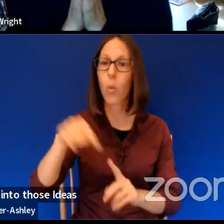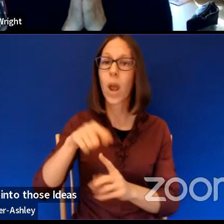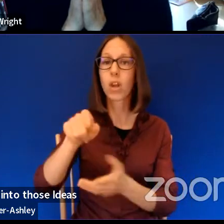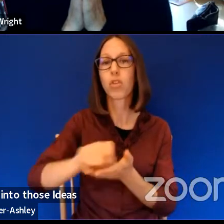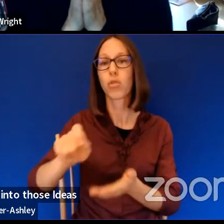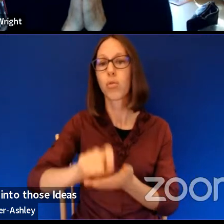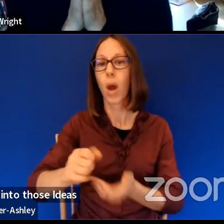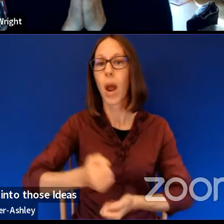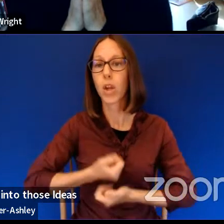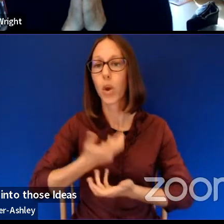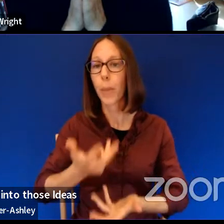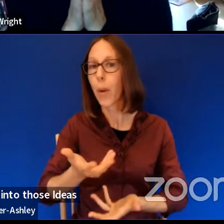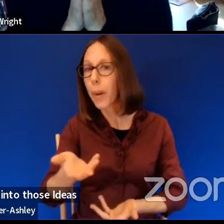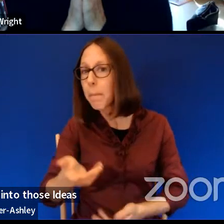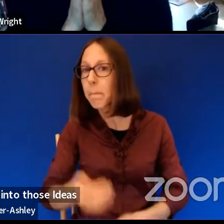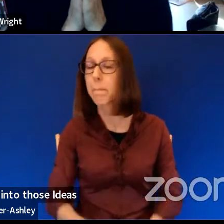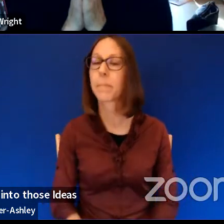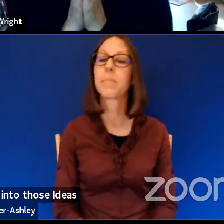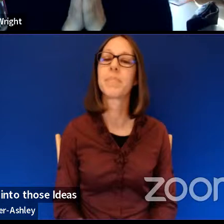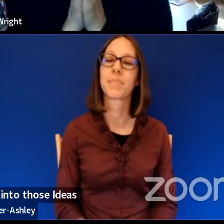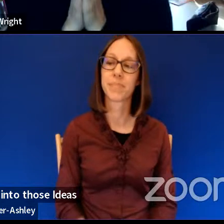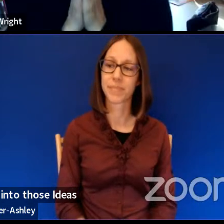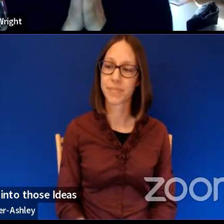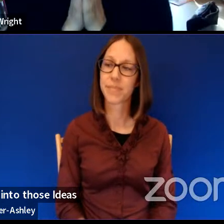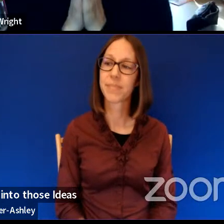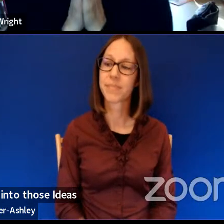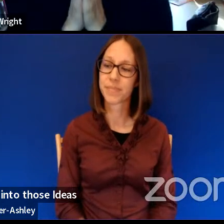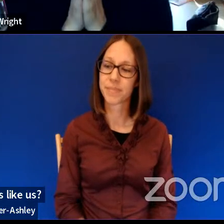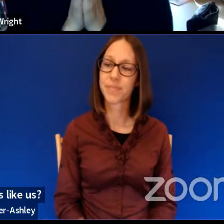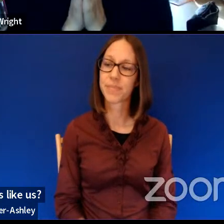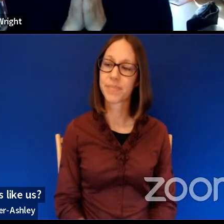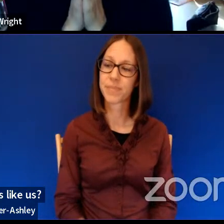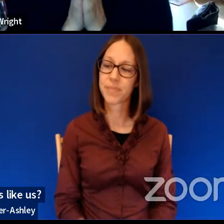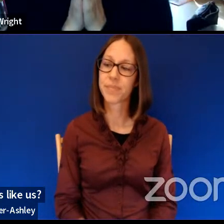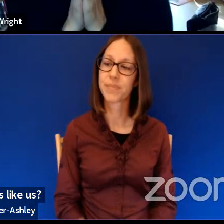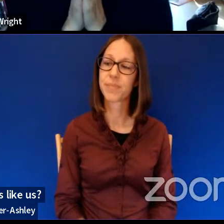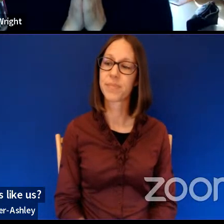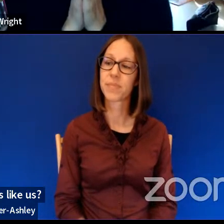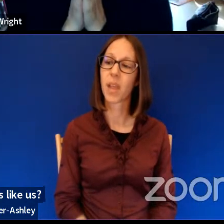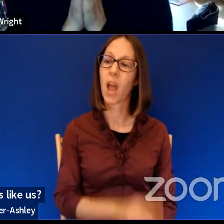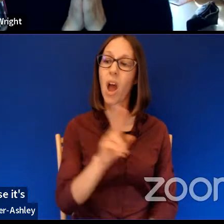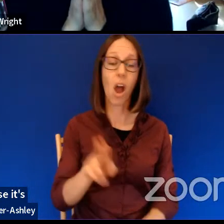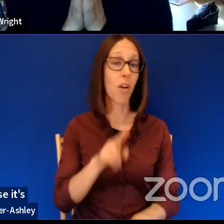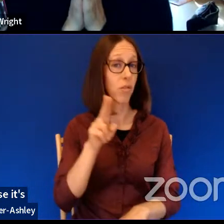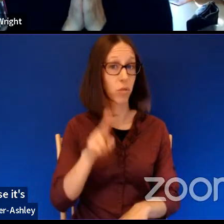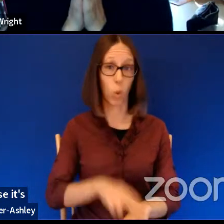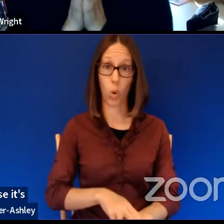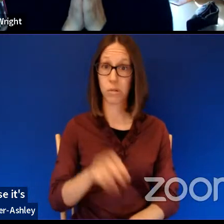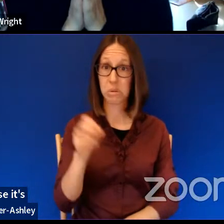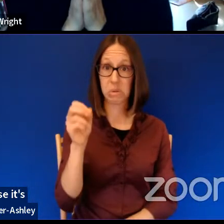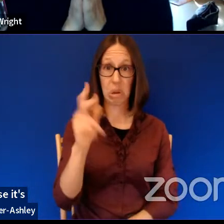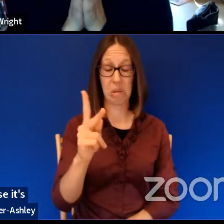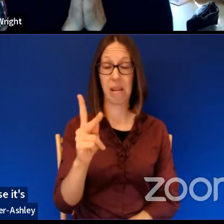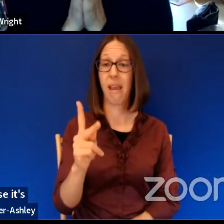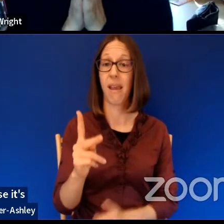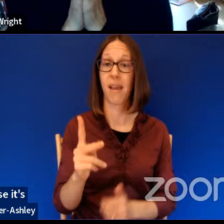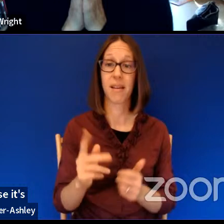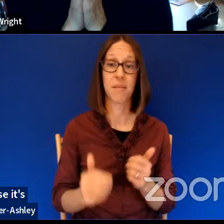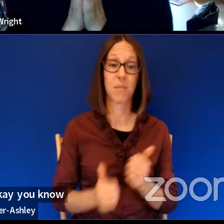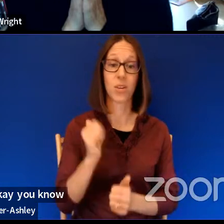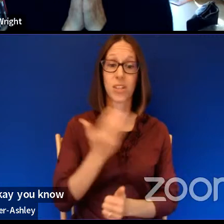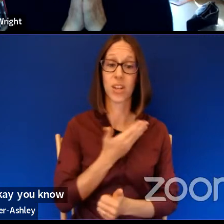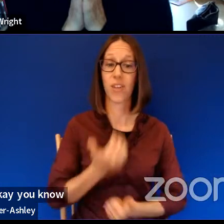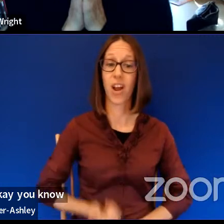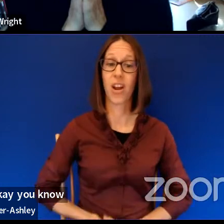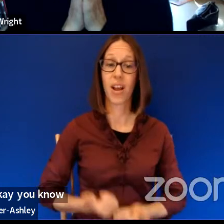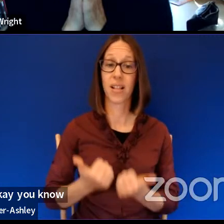poems, I guess? Yeah. I mean, I, I think of course it's okay. Uh, you know, much of our lives are